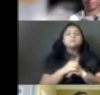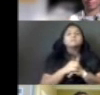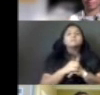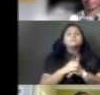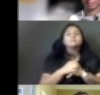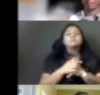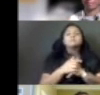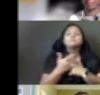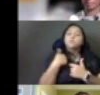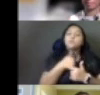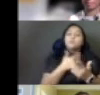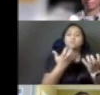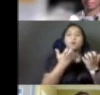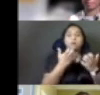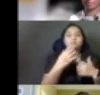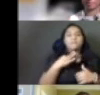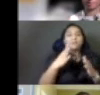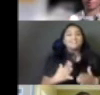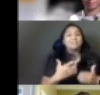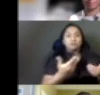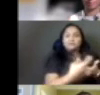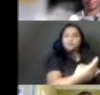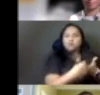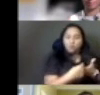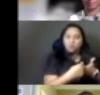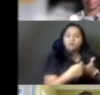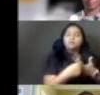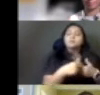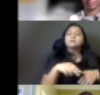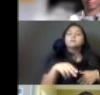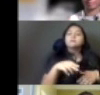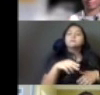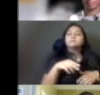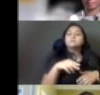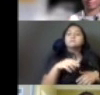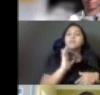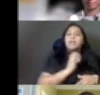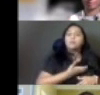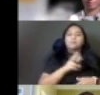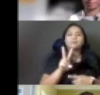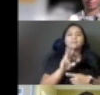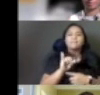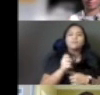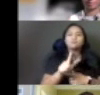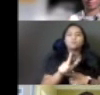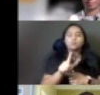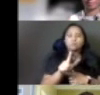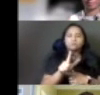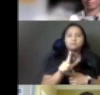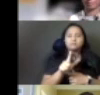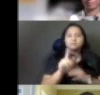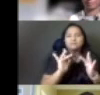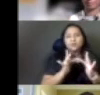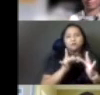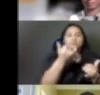join our virtual volunteer phone banking on August 4th and 5th and August 11th and